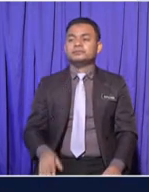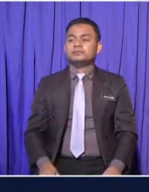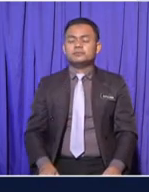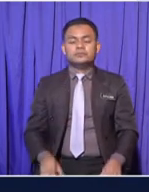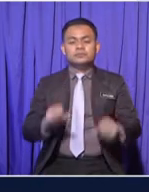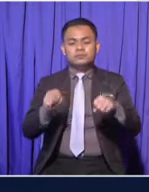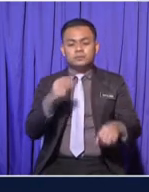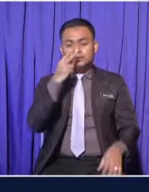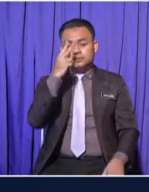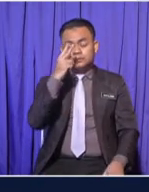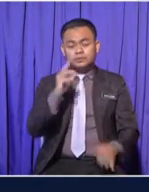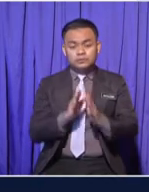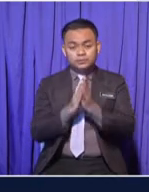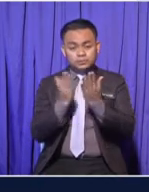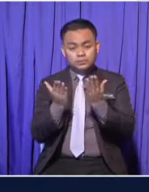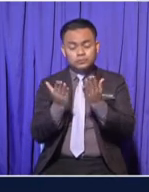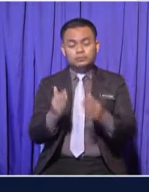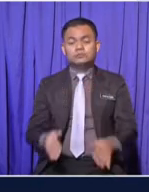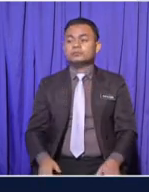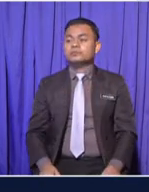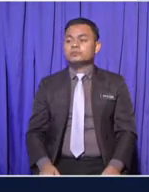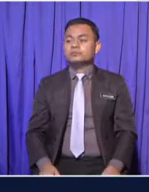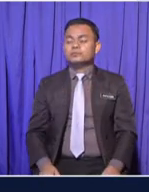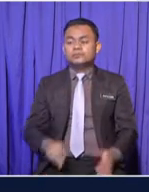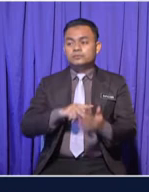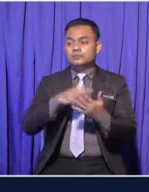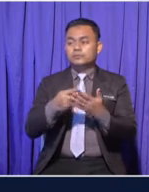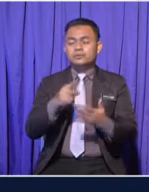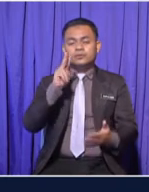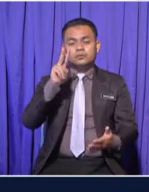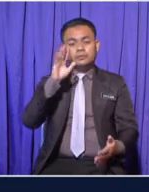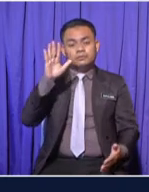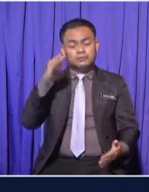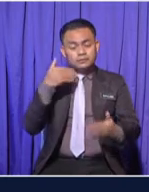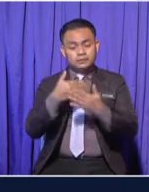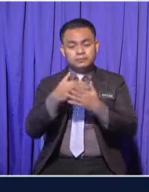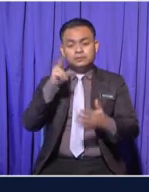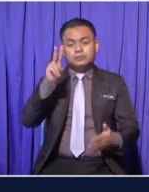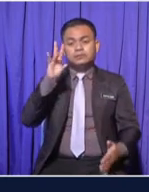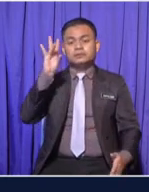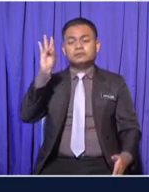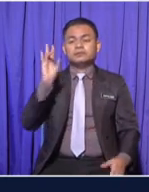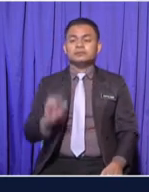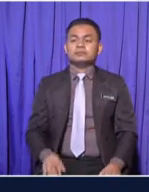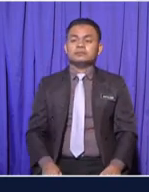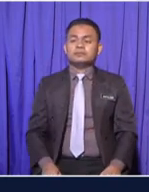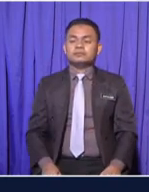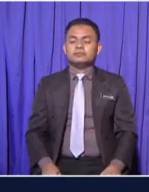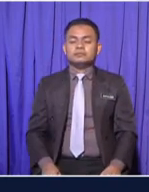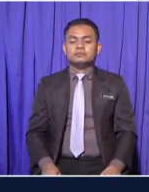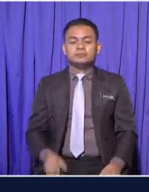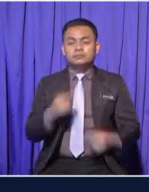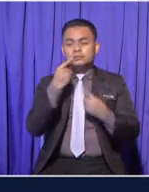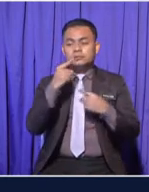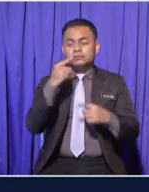to the textbook page 25 to 27 The answer